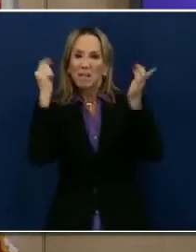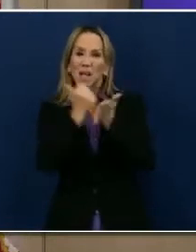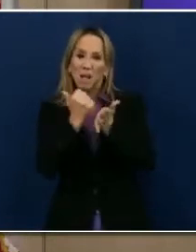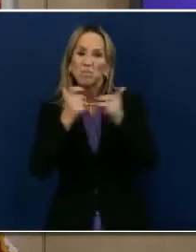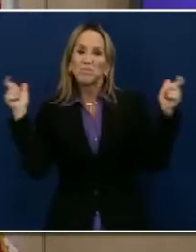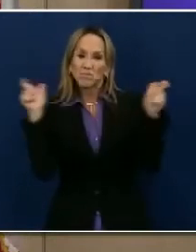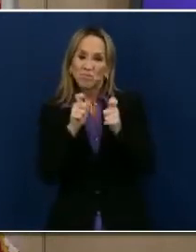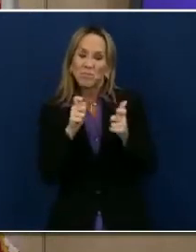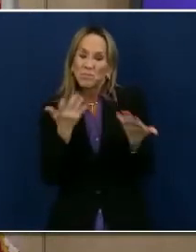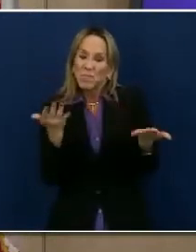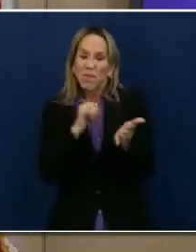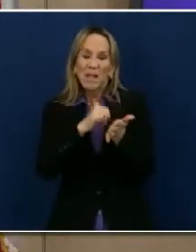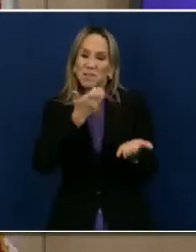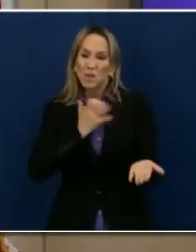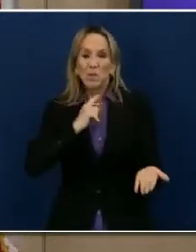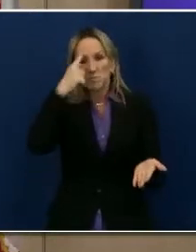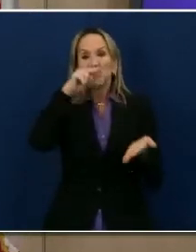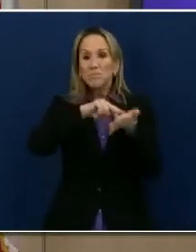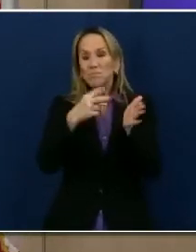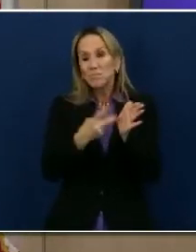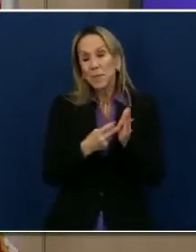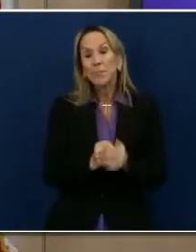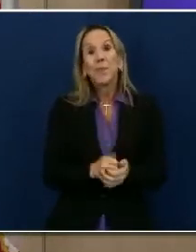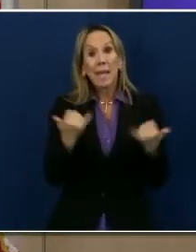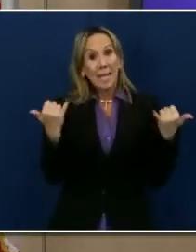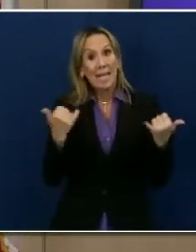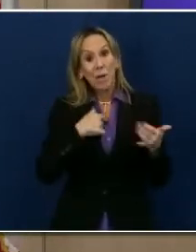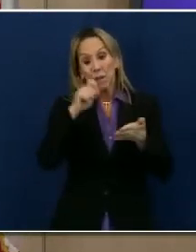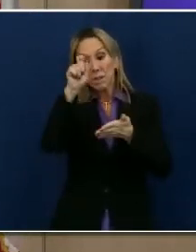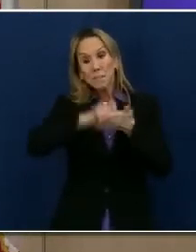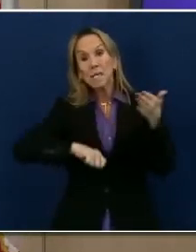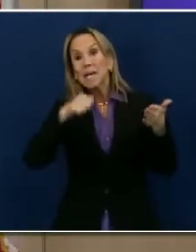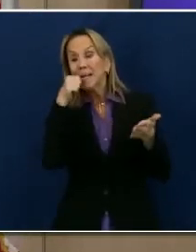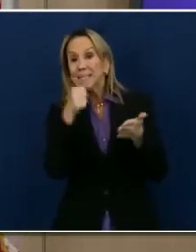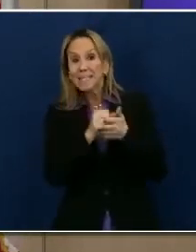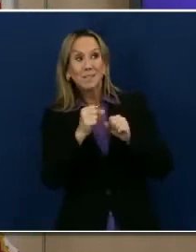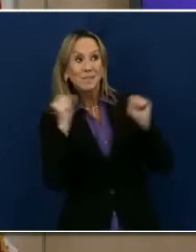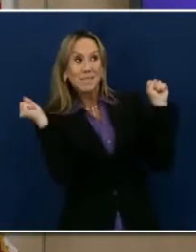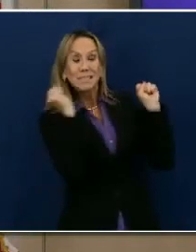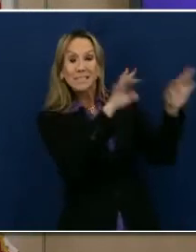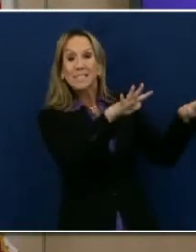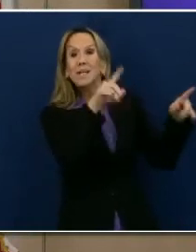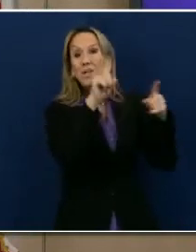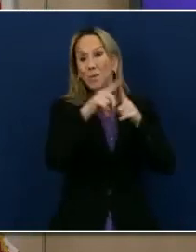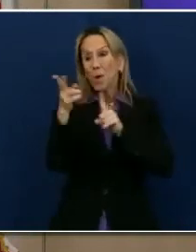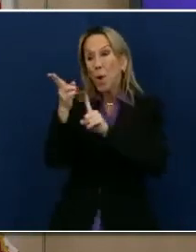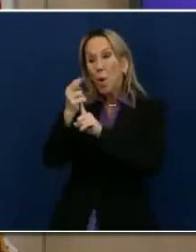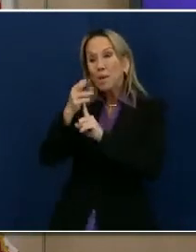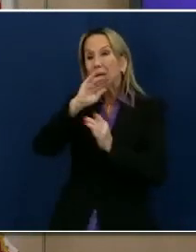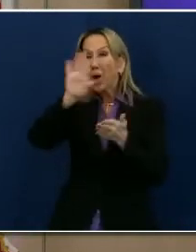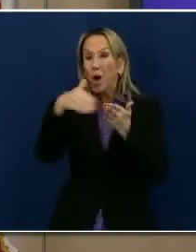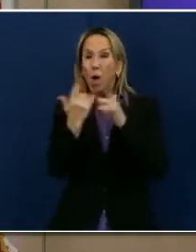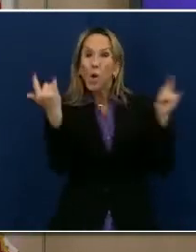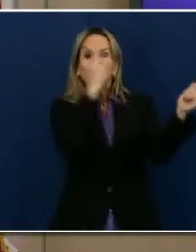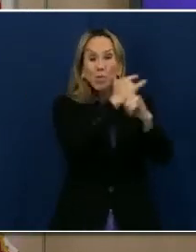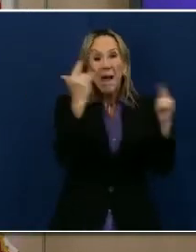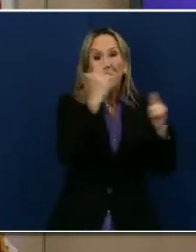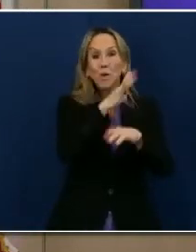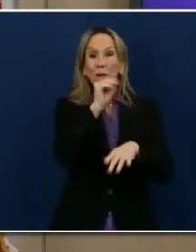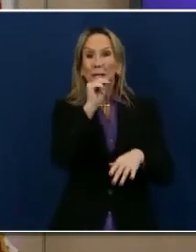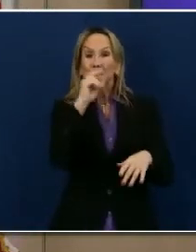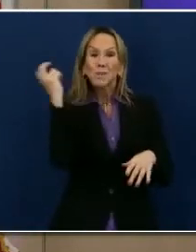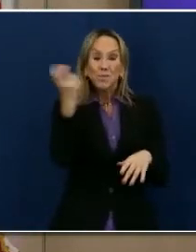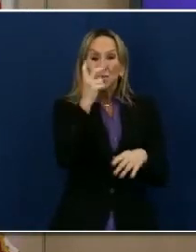We are also in the process of sending a letter to our travel and tourism industry, including our hotels and companies like Airbnb,